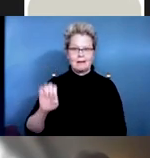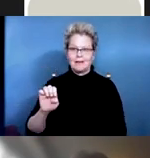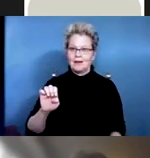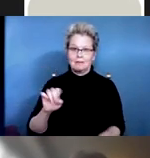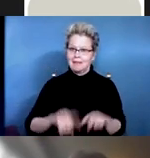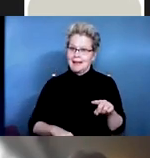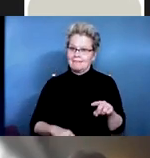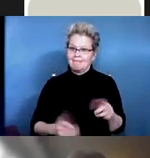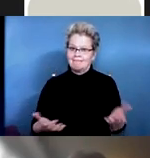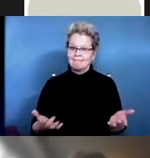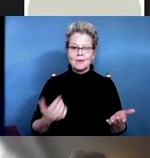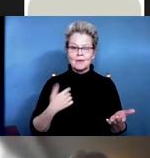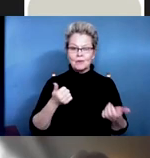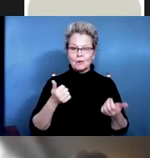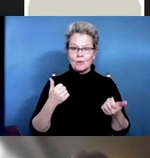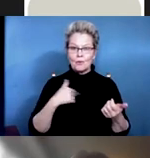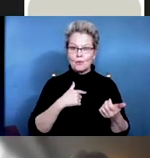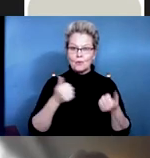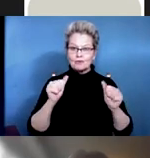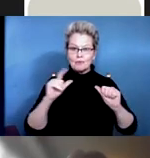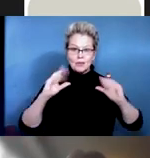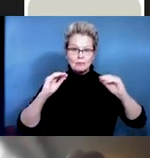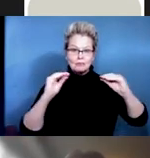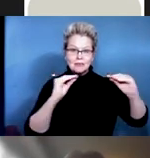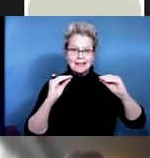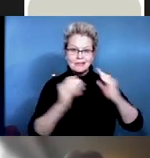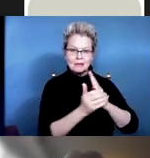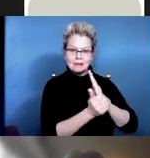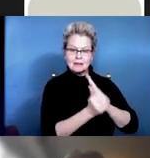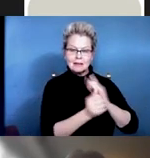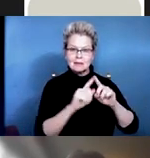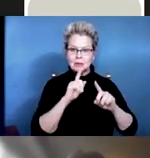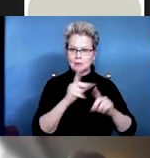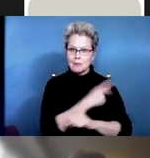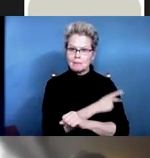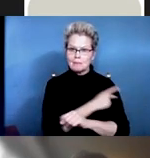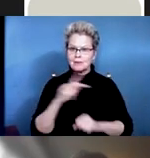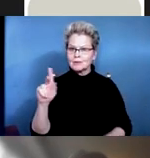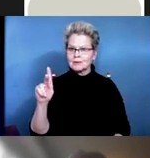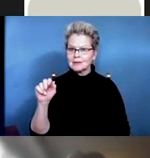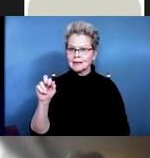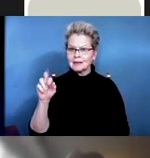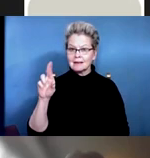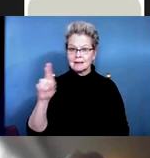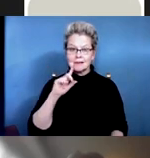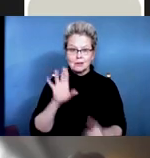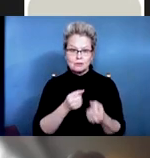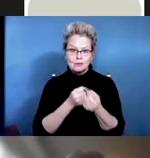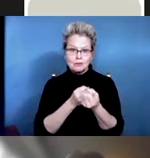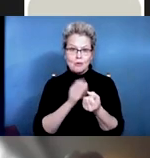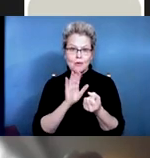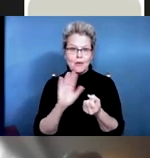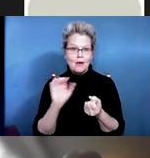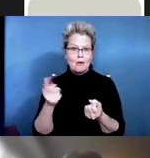these are skills that we try to teach people at Kessler so that they can be even more independent. And again, you know,